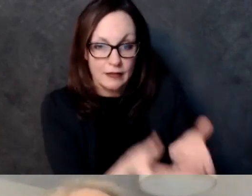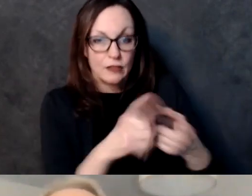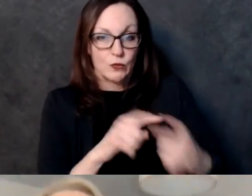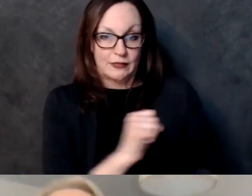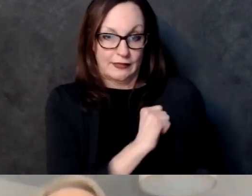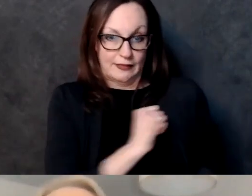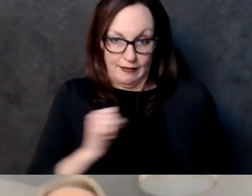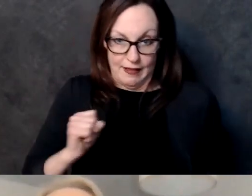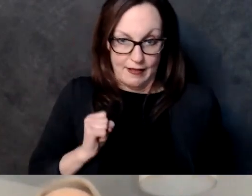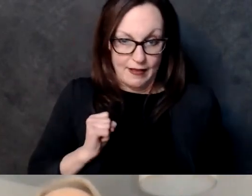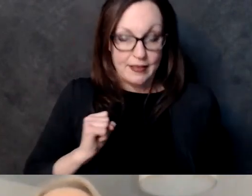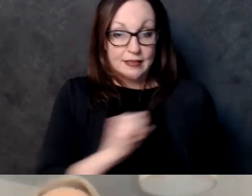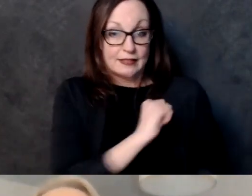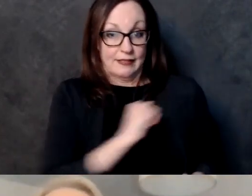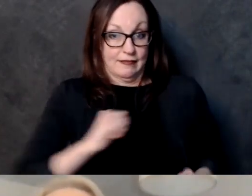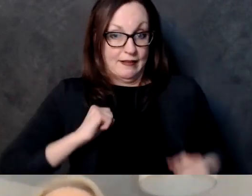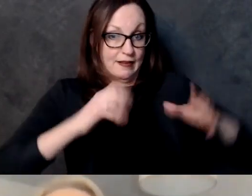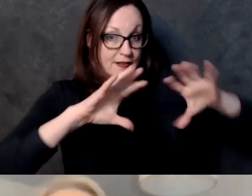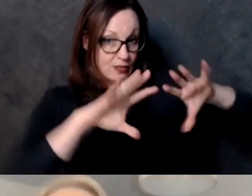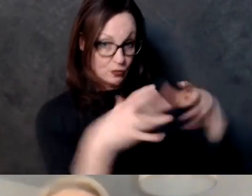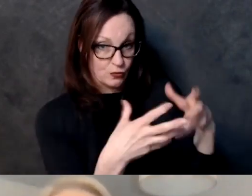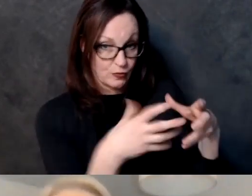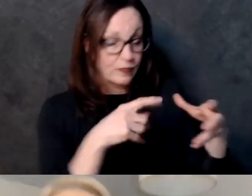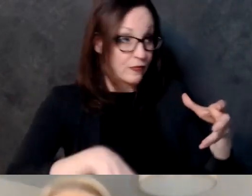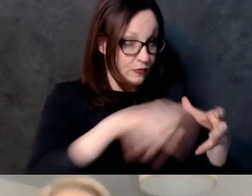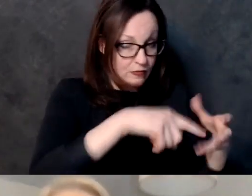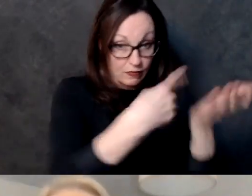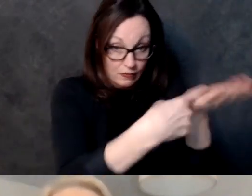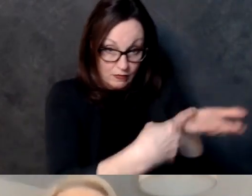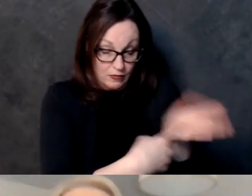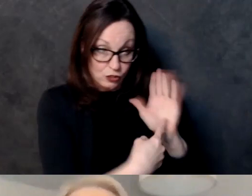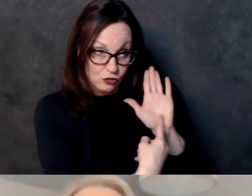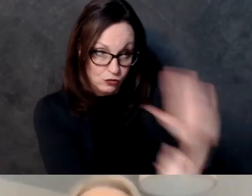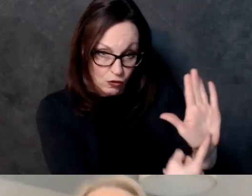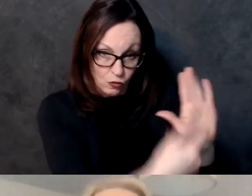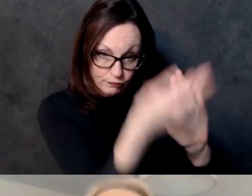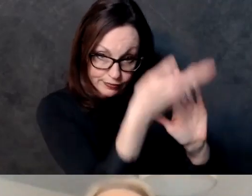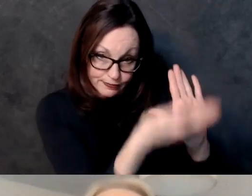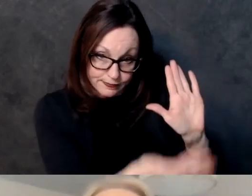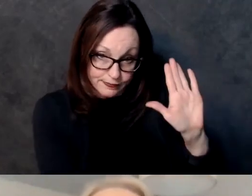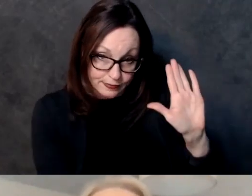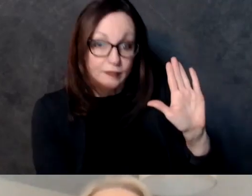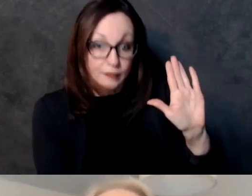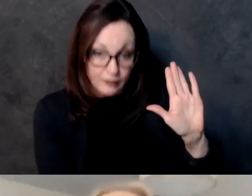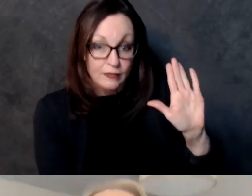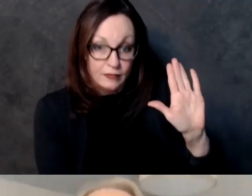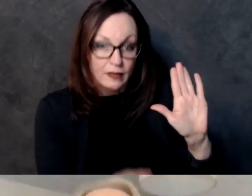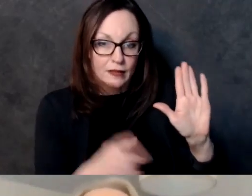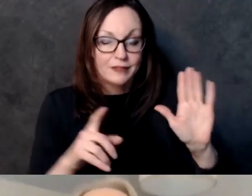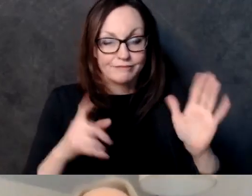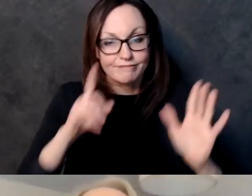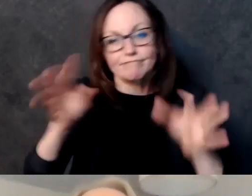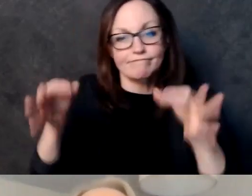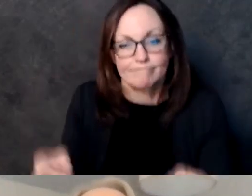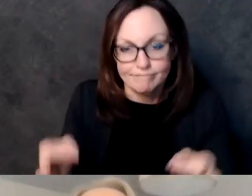eye on what's happening nationally with the census um of course there's the the possibility that um uh